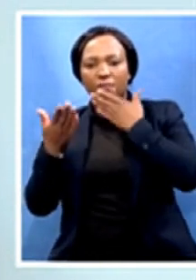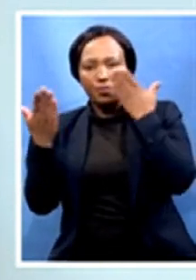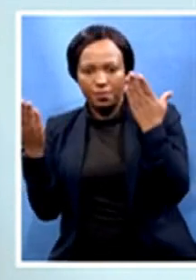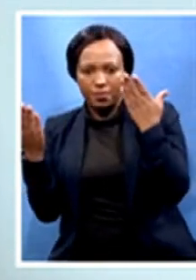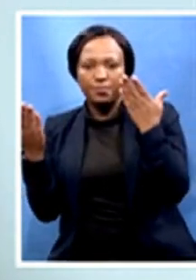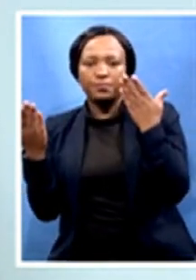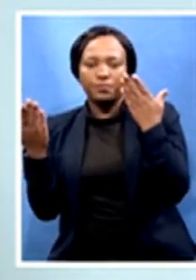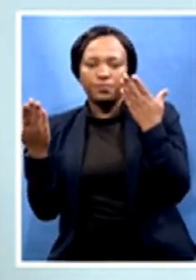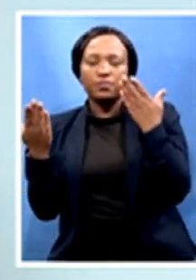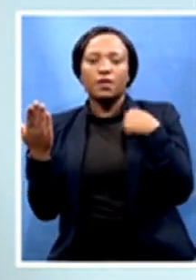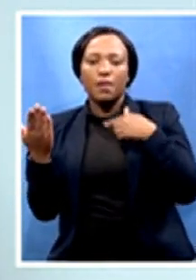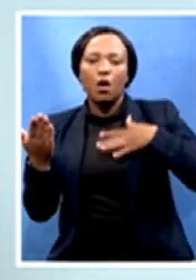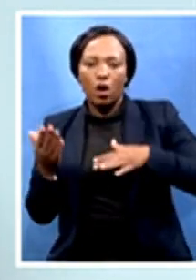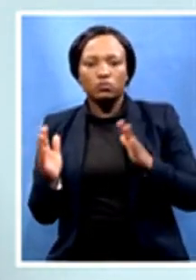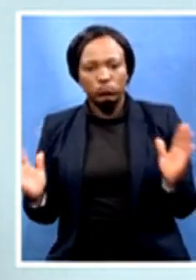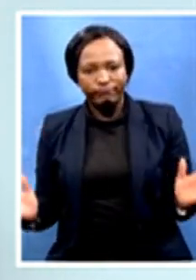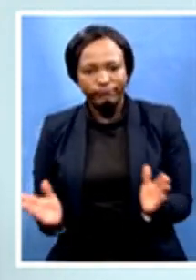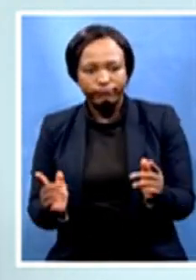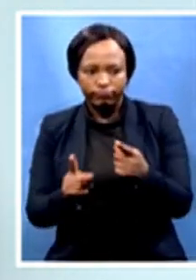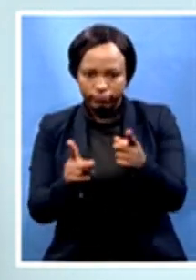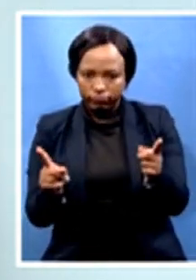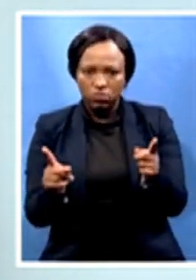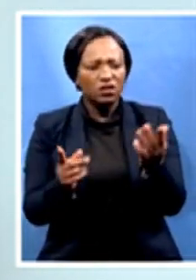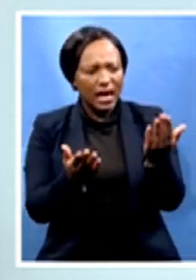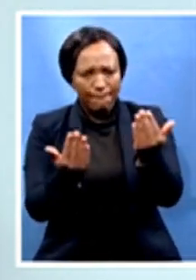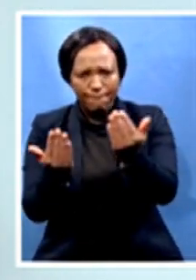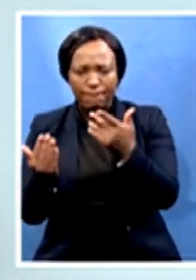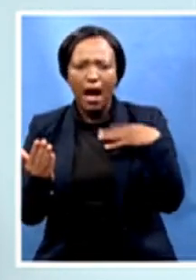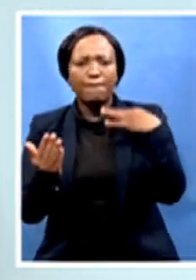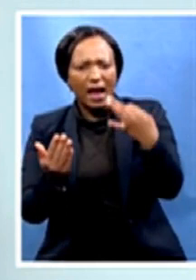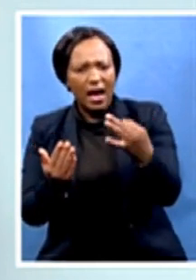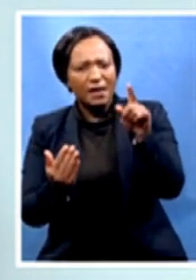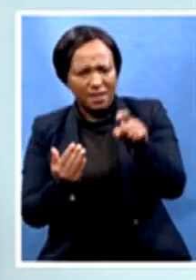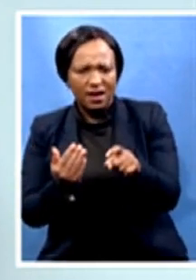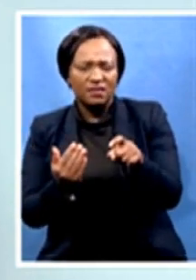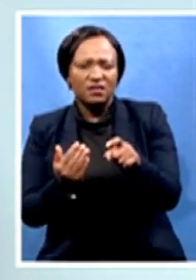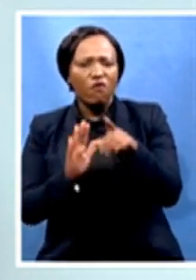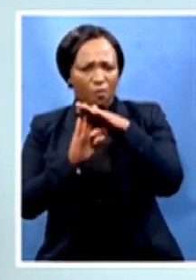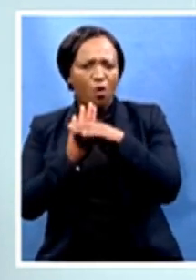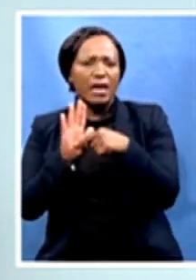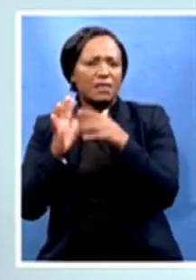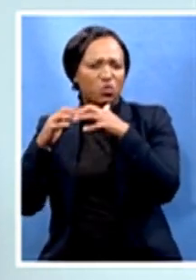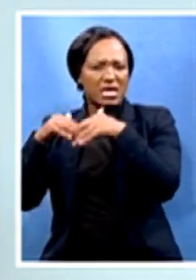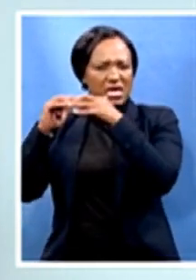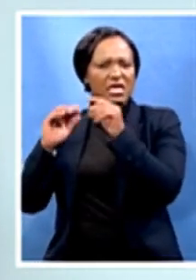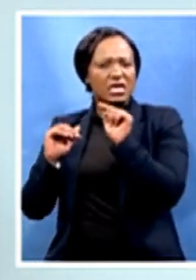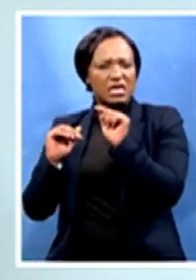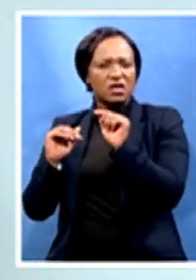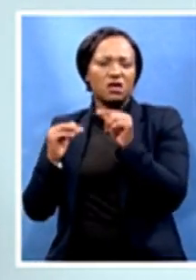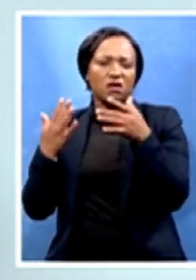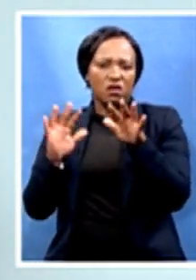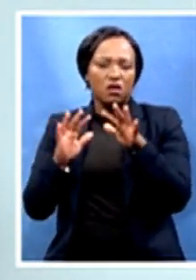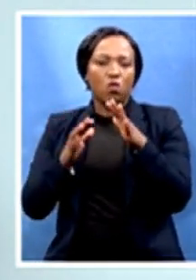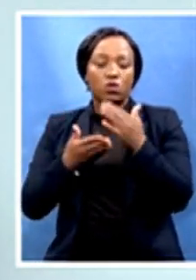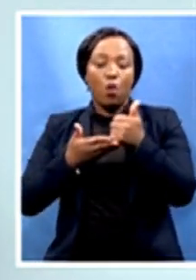apply in this program. And one of the things that I think is going to assist us in ensuring that the money goes to where it's